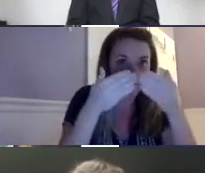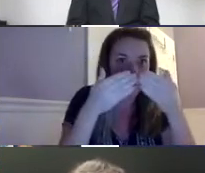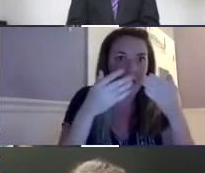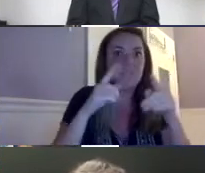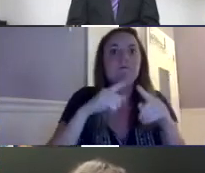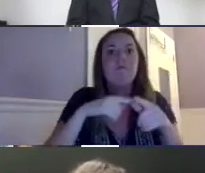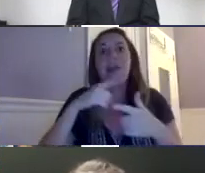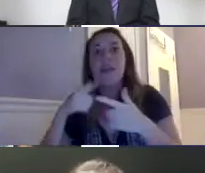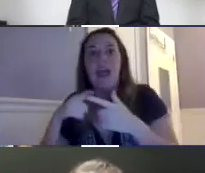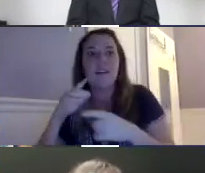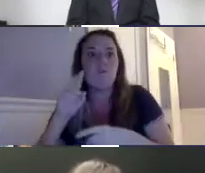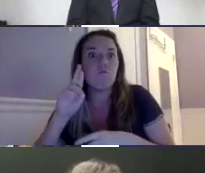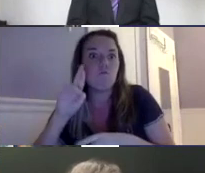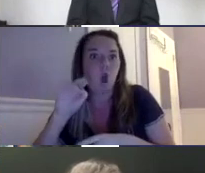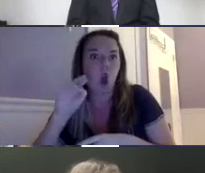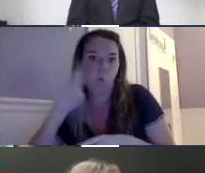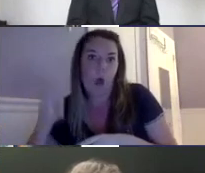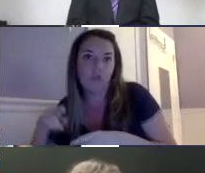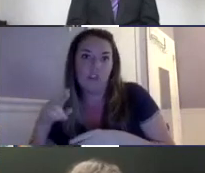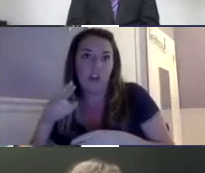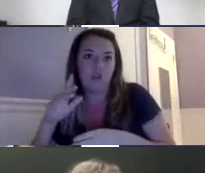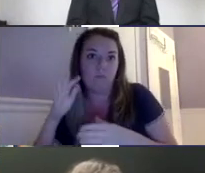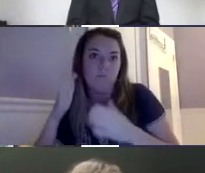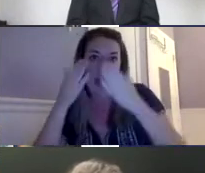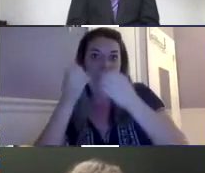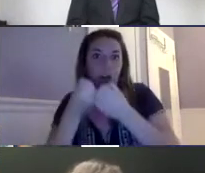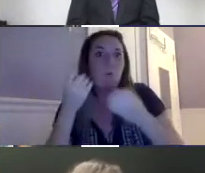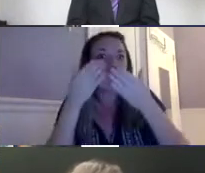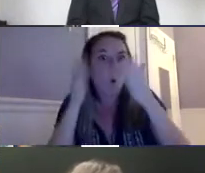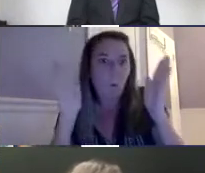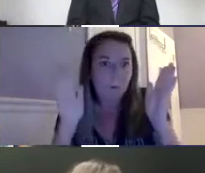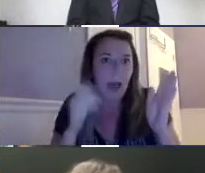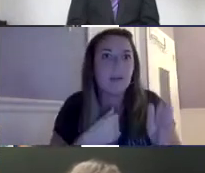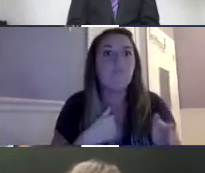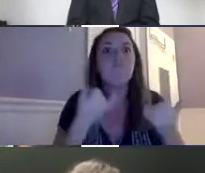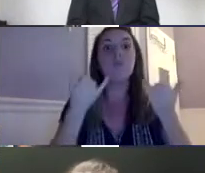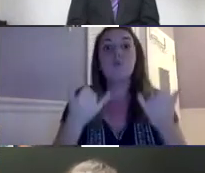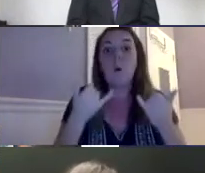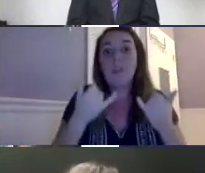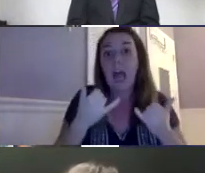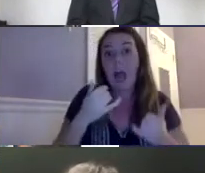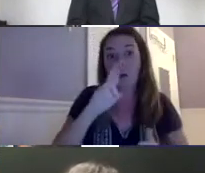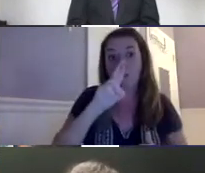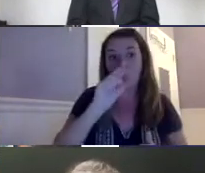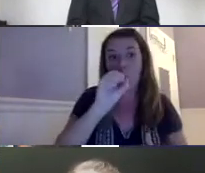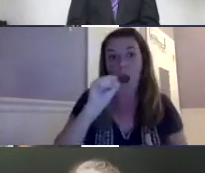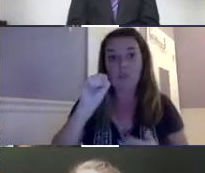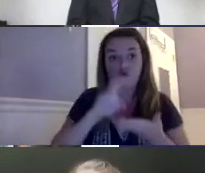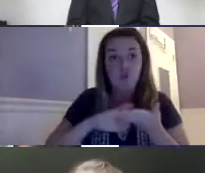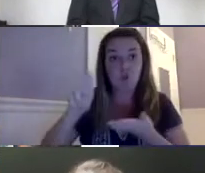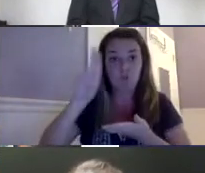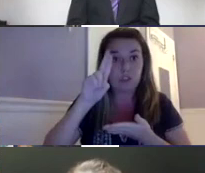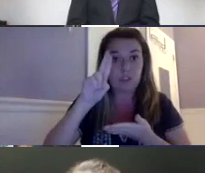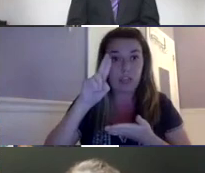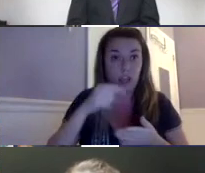So everyone was very closed-minded there. And then Rochester, everyone was very open-minded. Today,